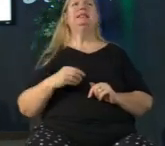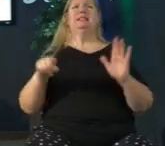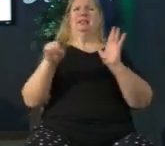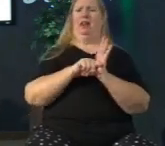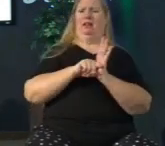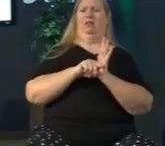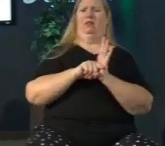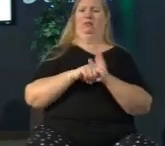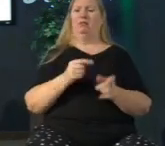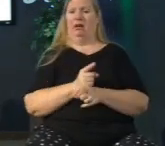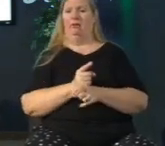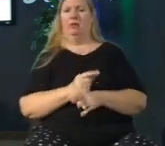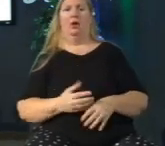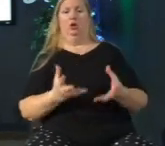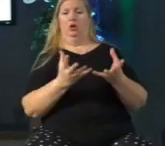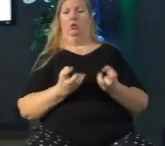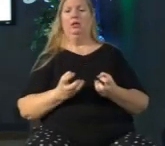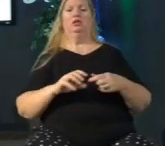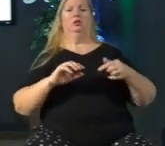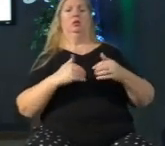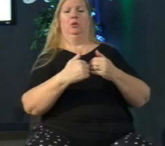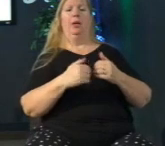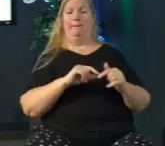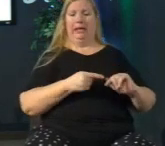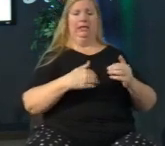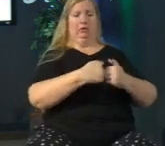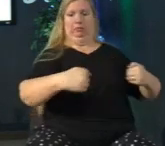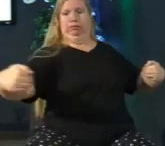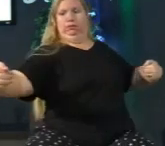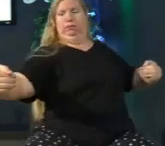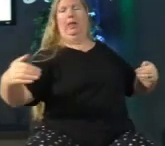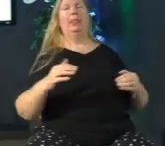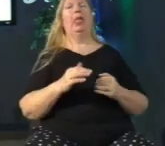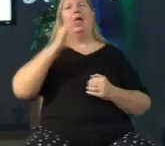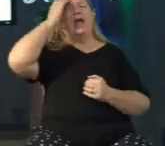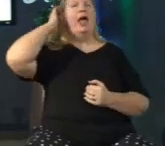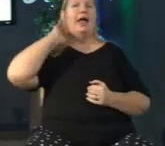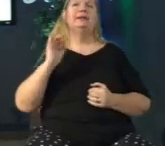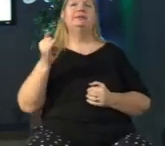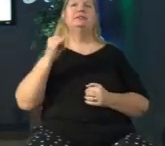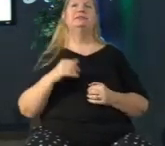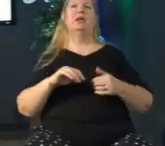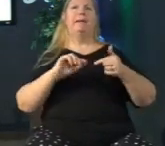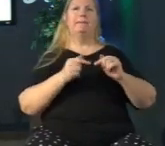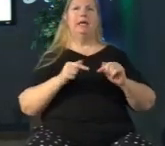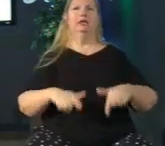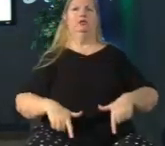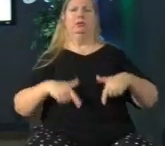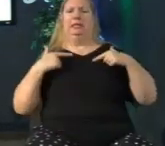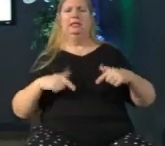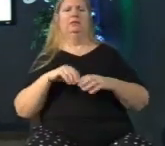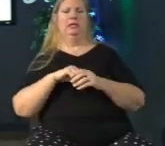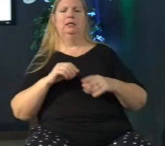we all want to avoid pain at all cost and for those of us that go through life in pain and